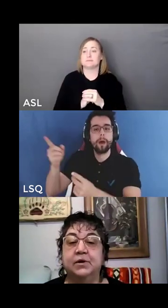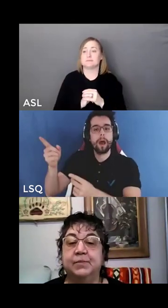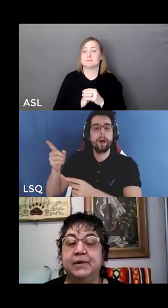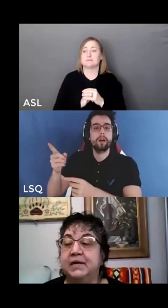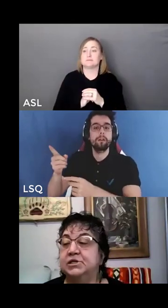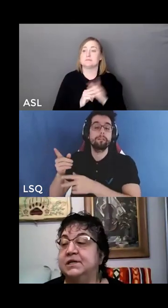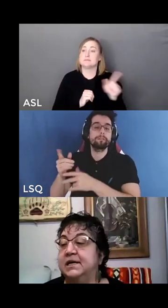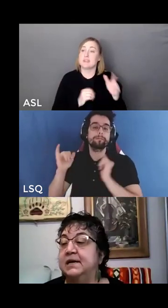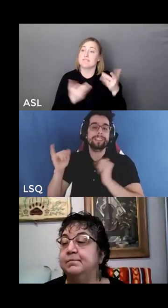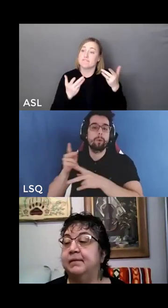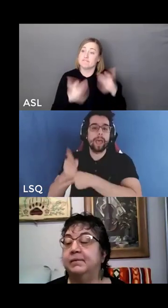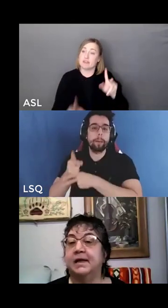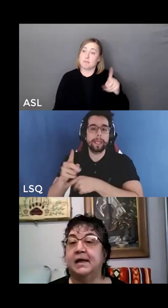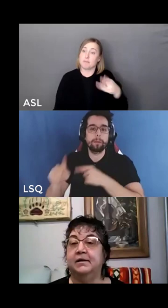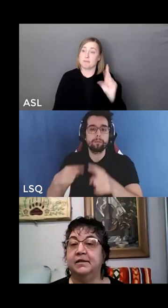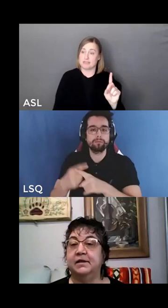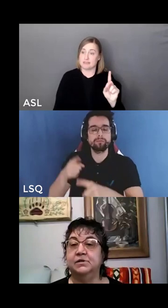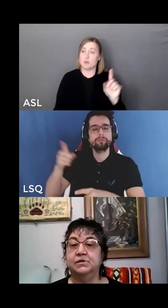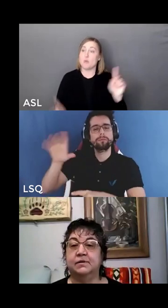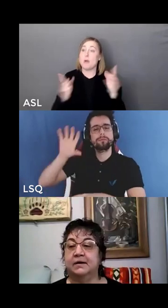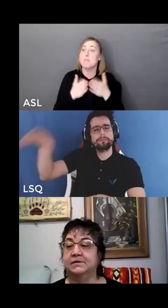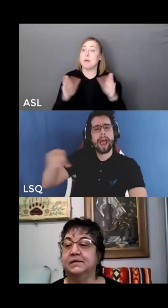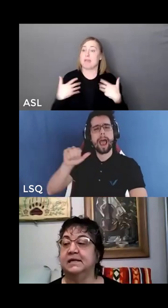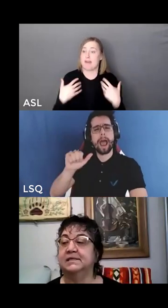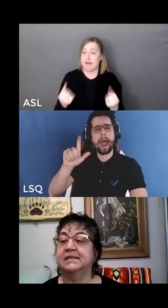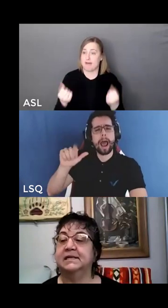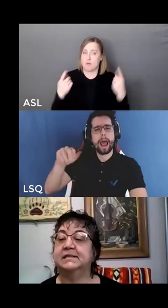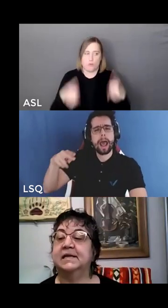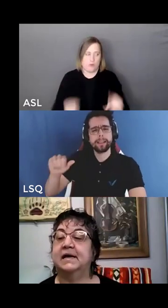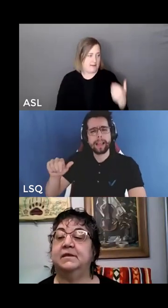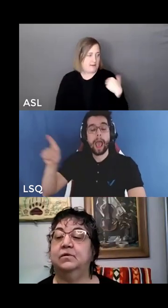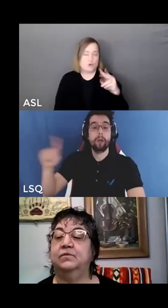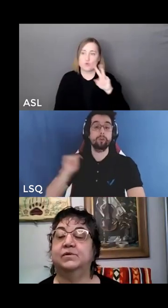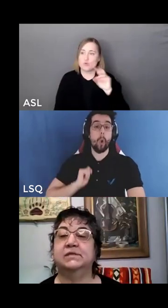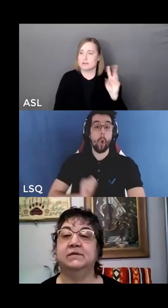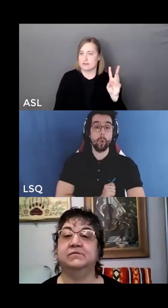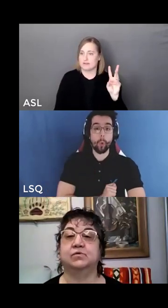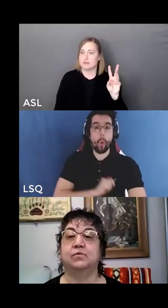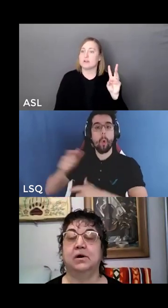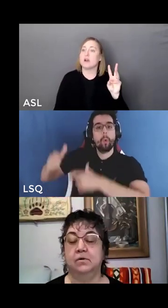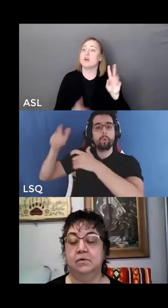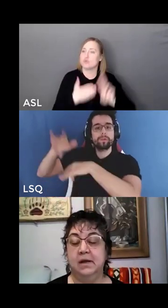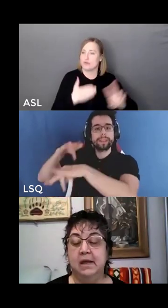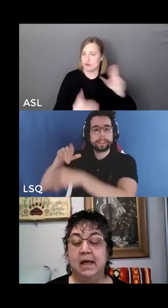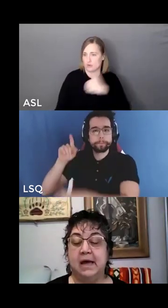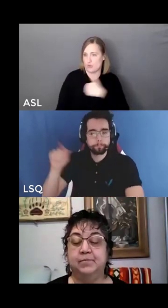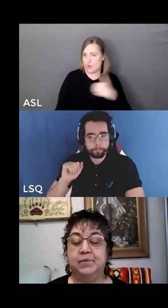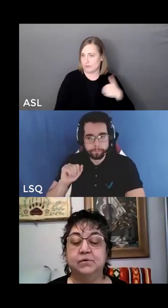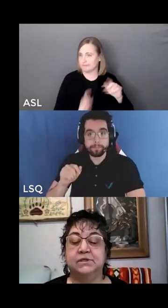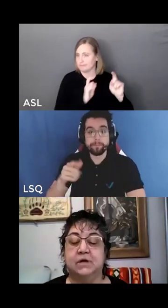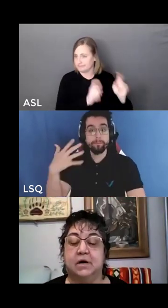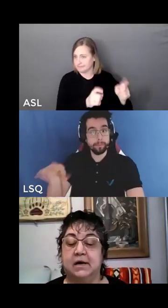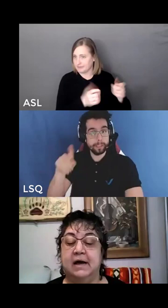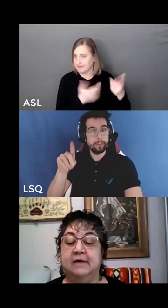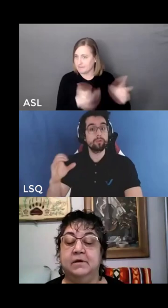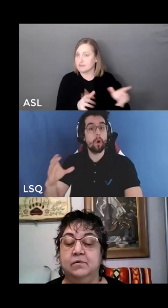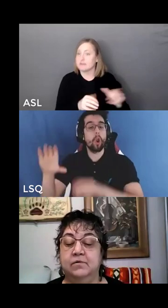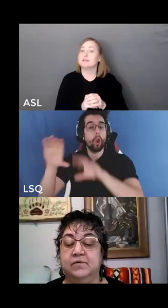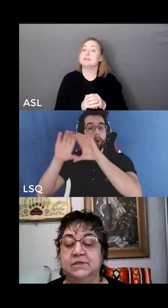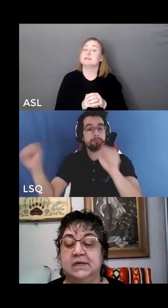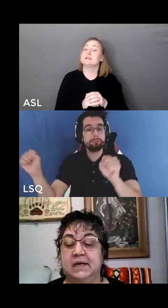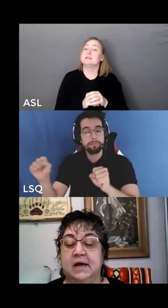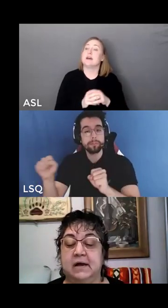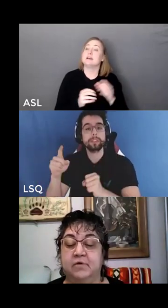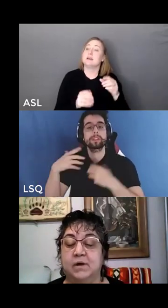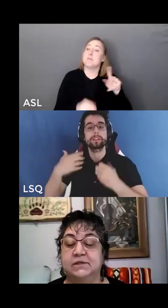completed her PhD in public health in 2006 at the University of Toronto, and a postdoc at the